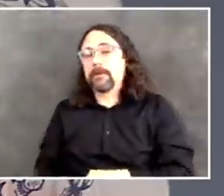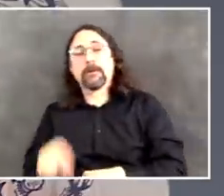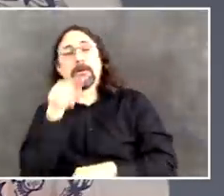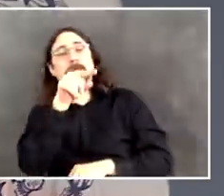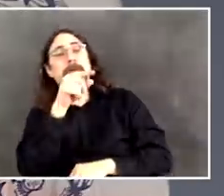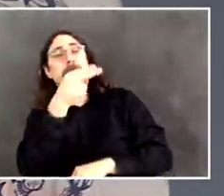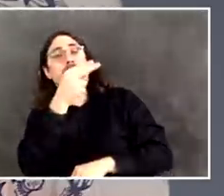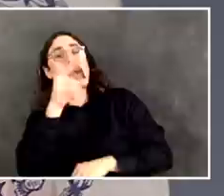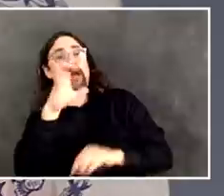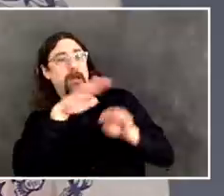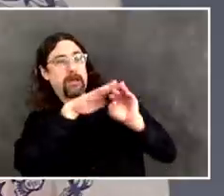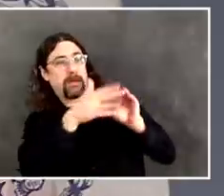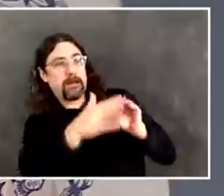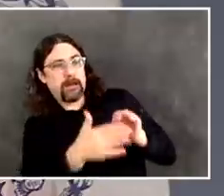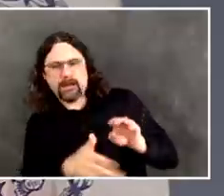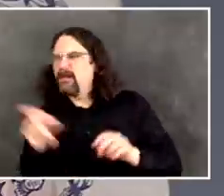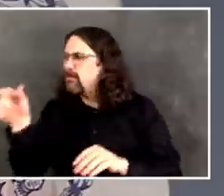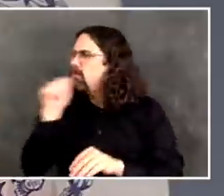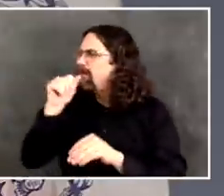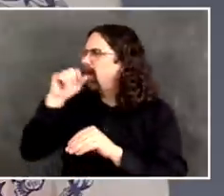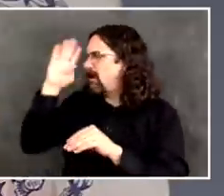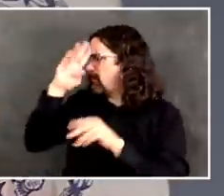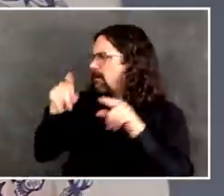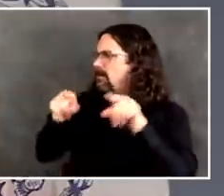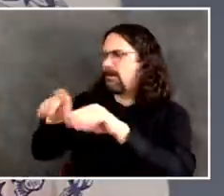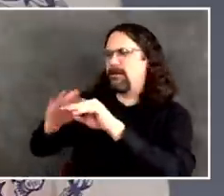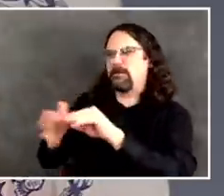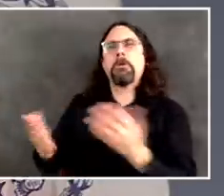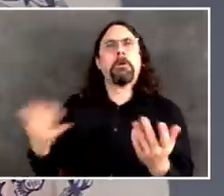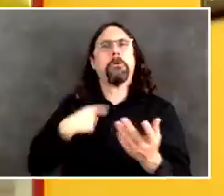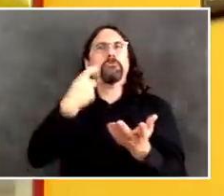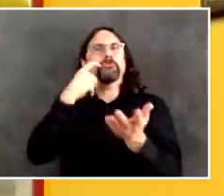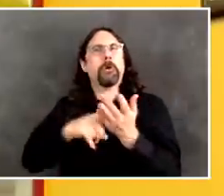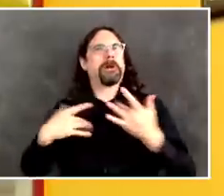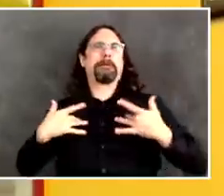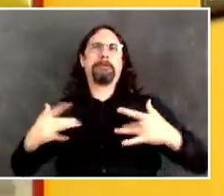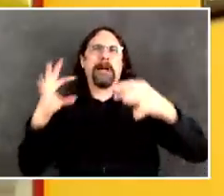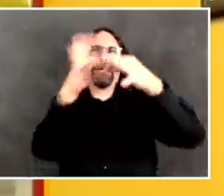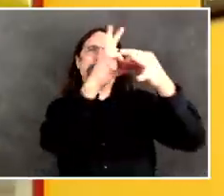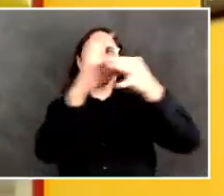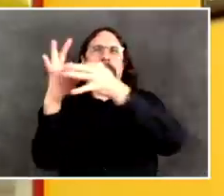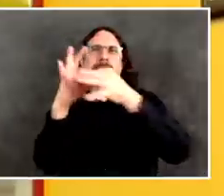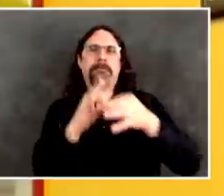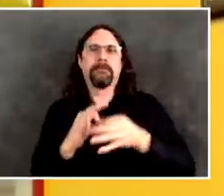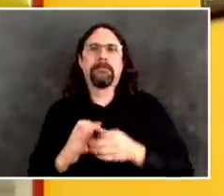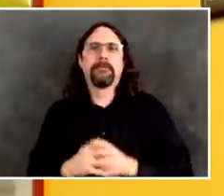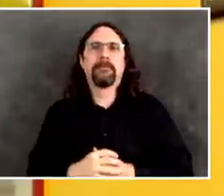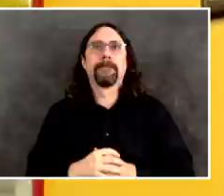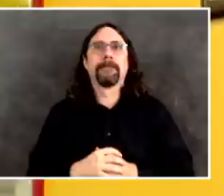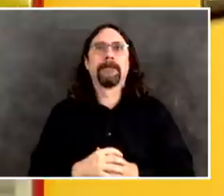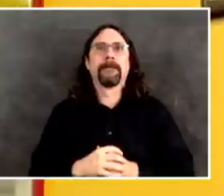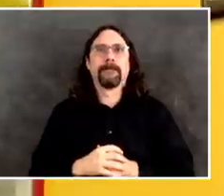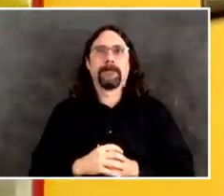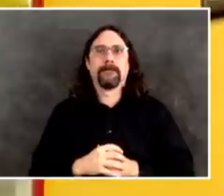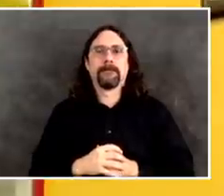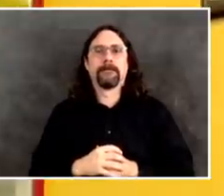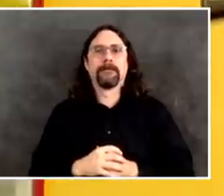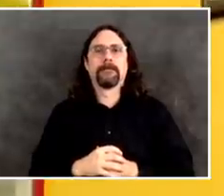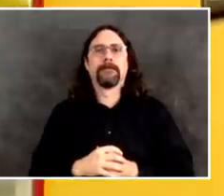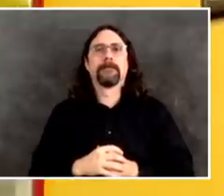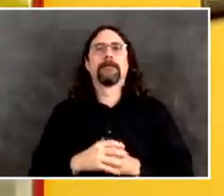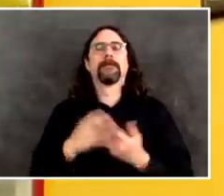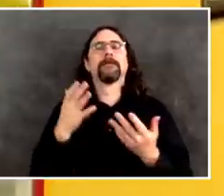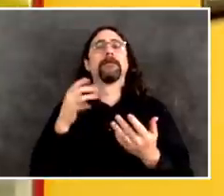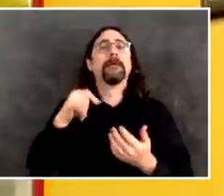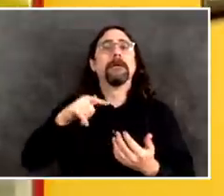Sorry, really quickly. I just want to also clarify that the admissions indicator includes all New York City hospitals and